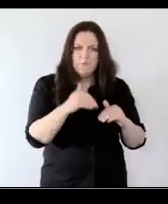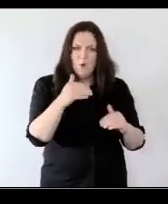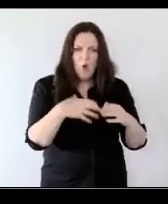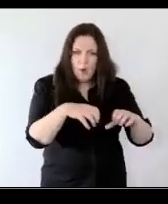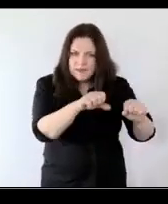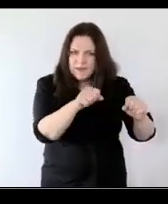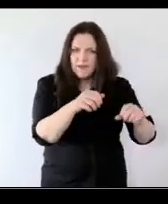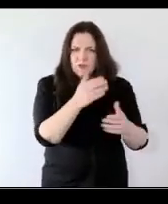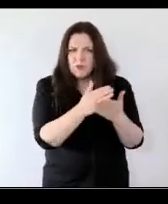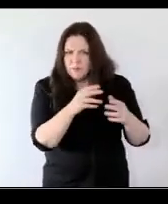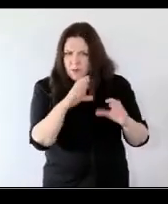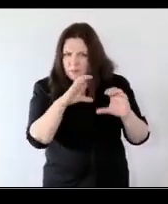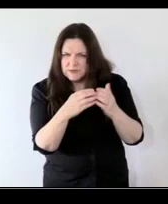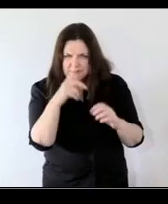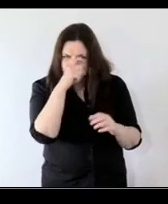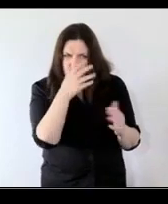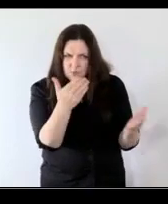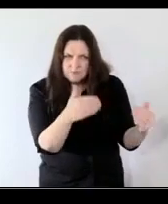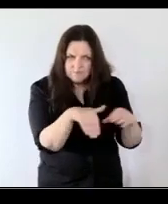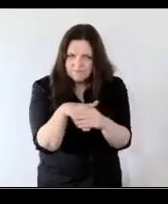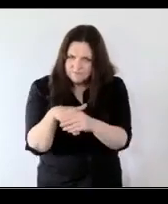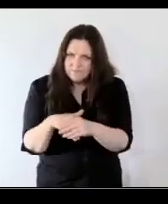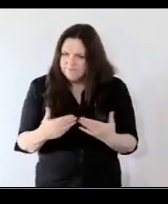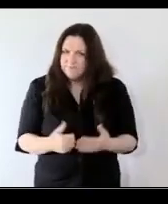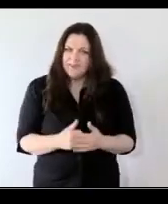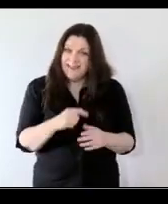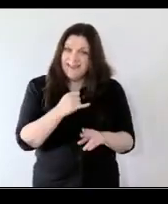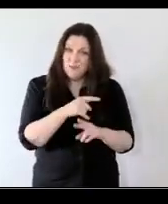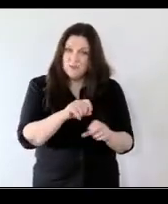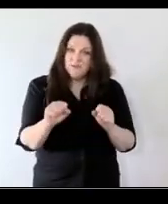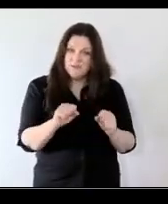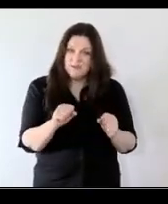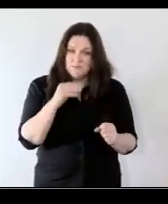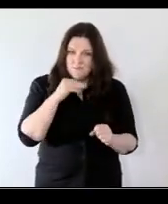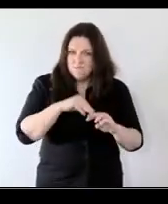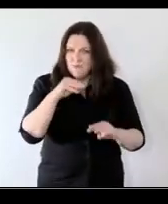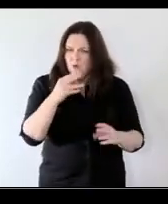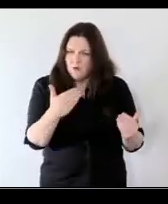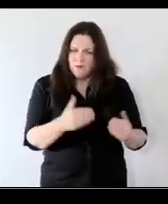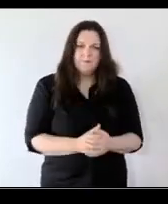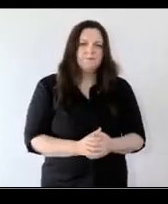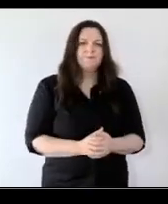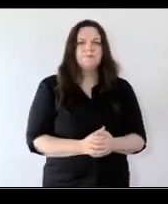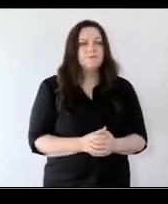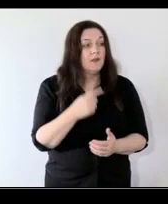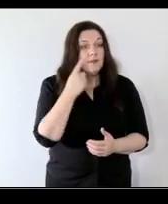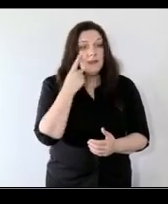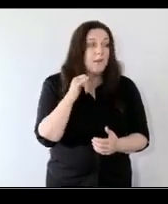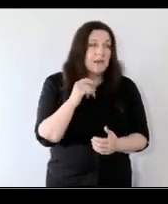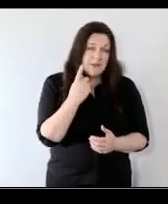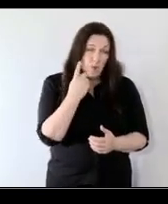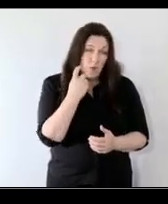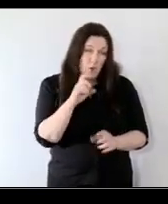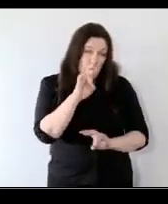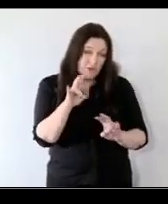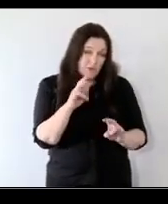from some of those harder to engage communities into into those services okay great thank you for that bernie um i'll take one let me see we might squeeze